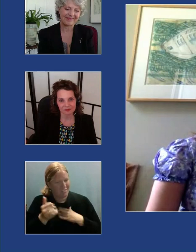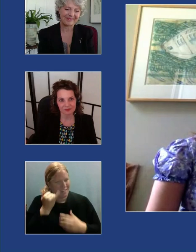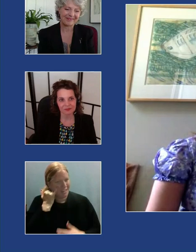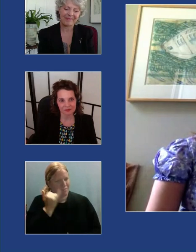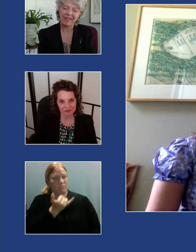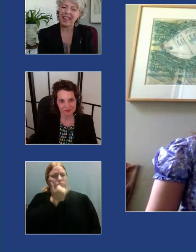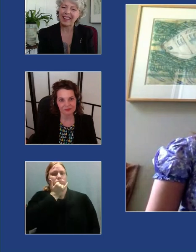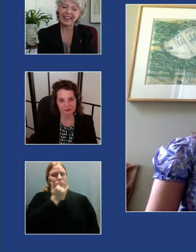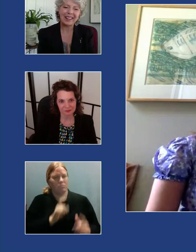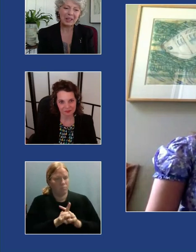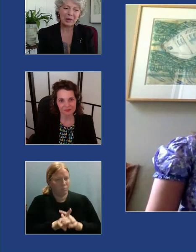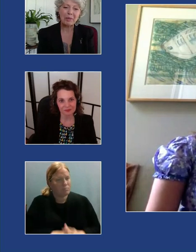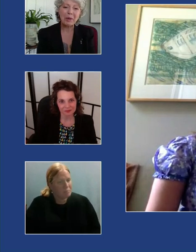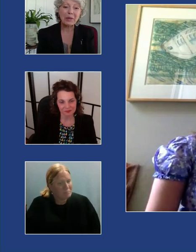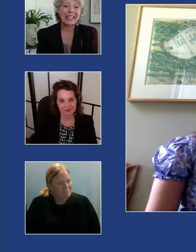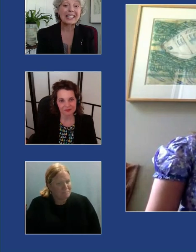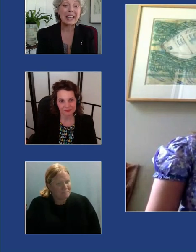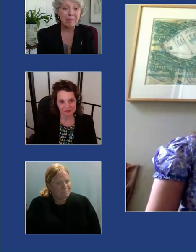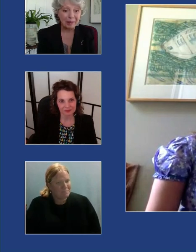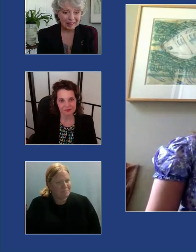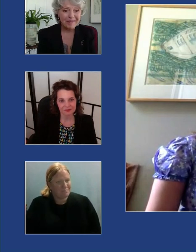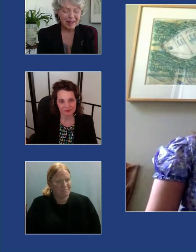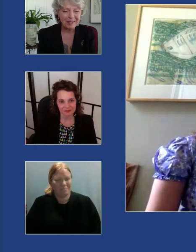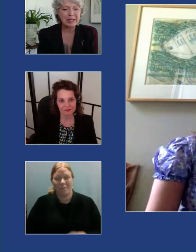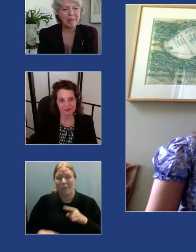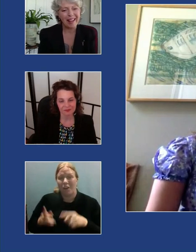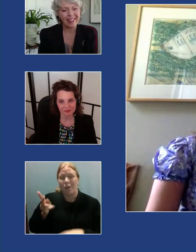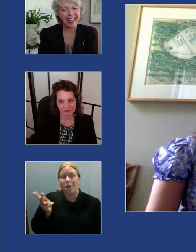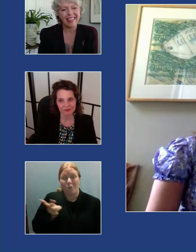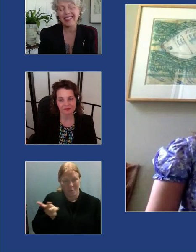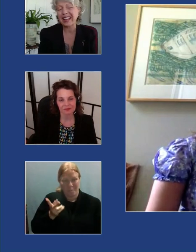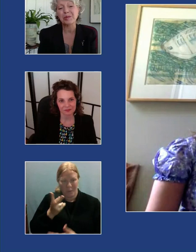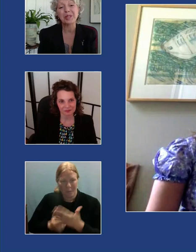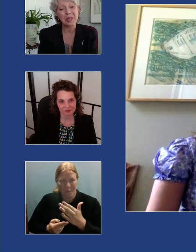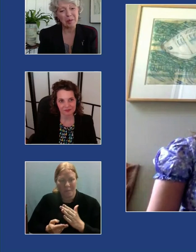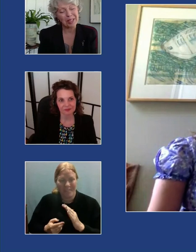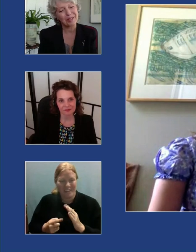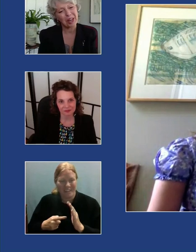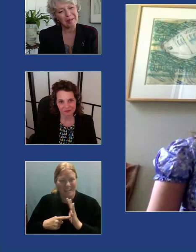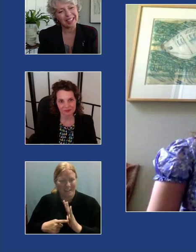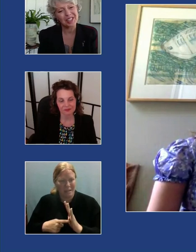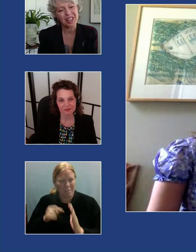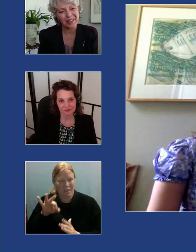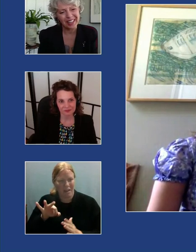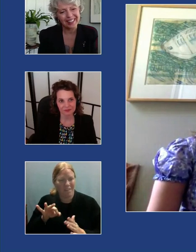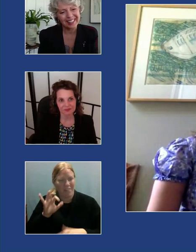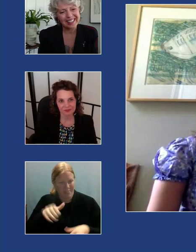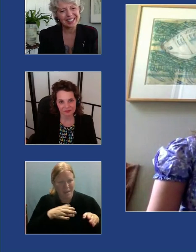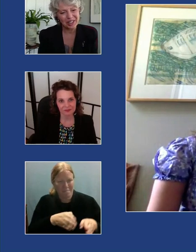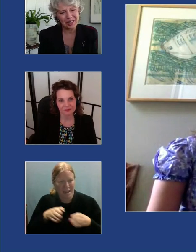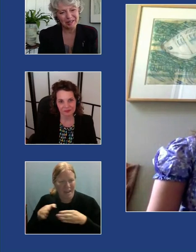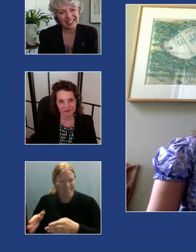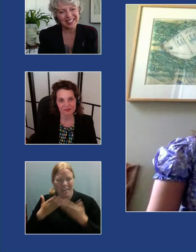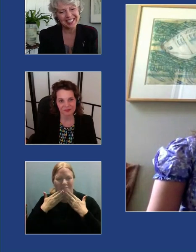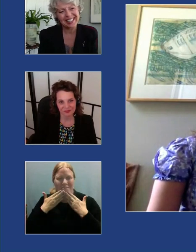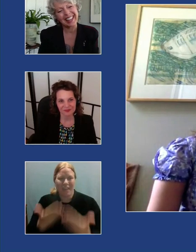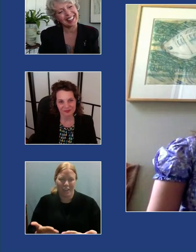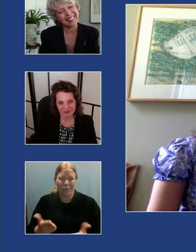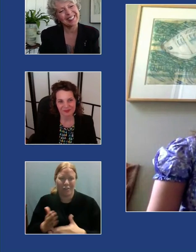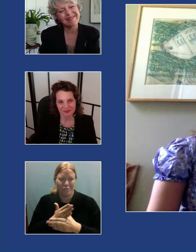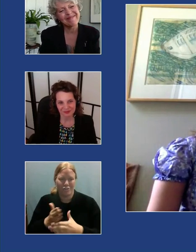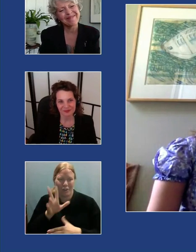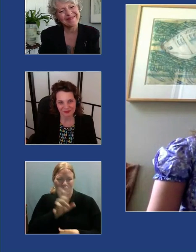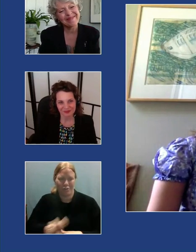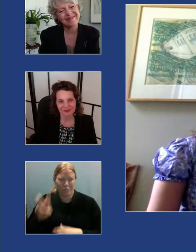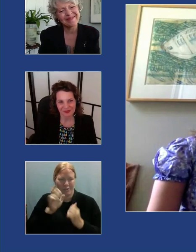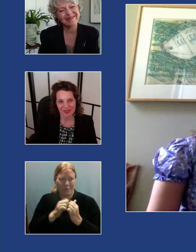you are both an example of this path and thank you so much for coming and sharing this journey with us thank